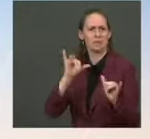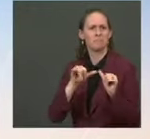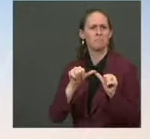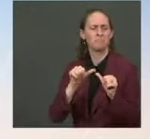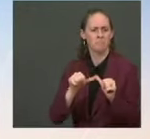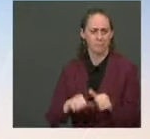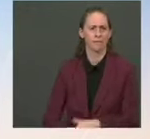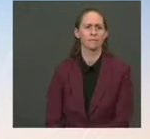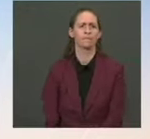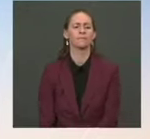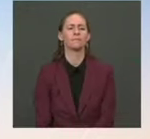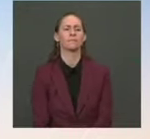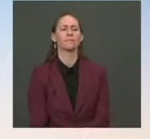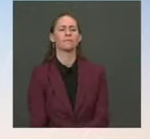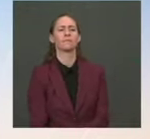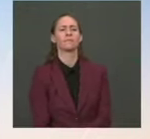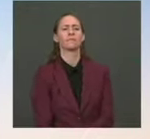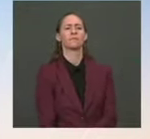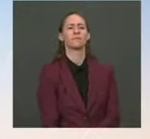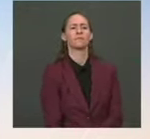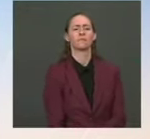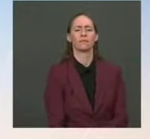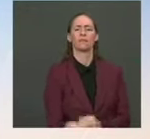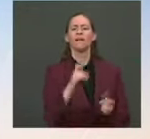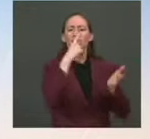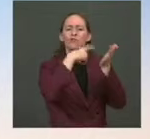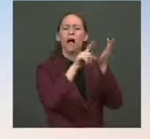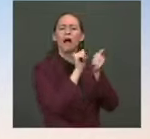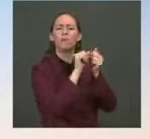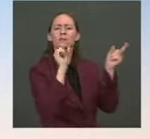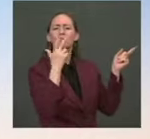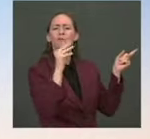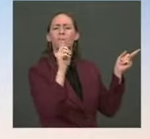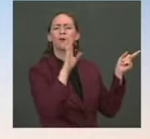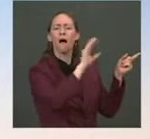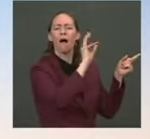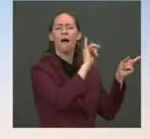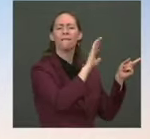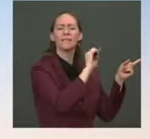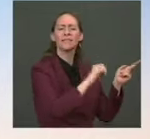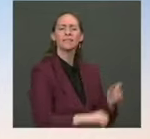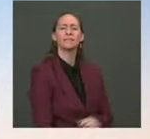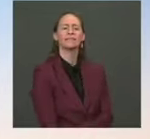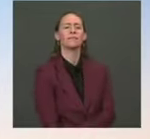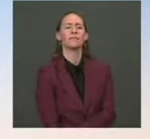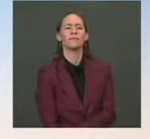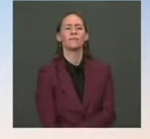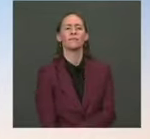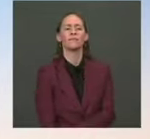Again, it's something the President strongly supports, and he is a strong advocate for codifying Roe. Go ahead. belica in Fine. am Owen. Thank